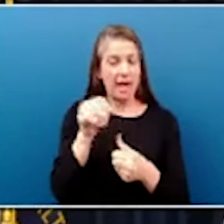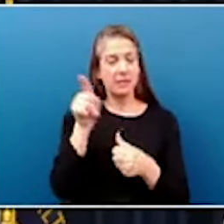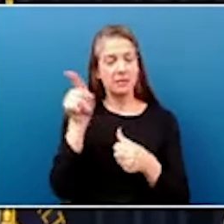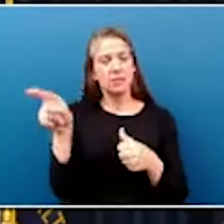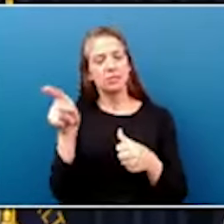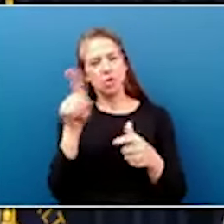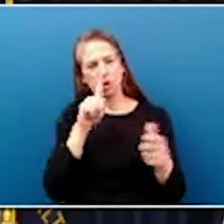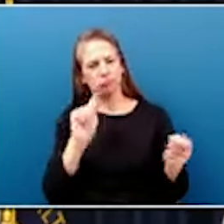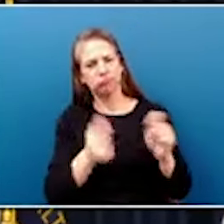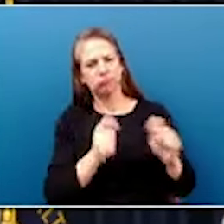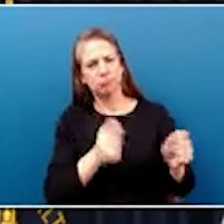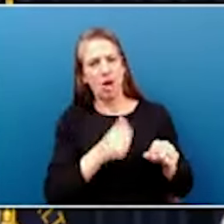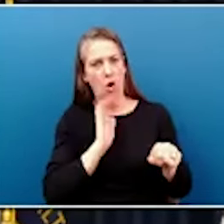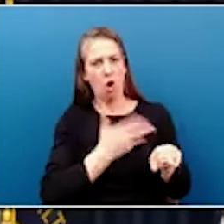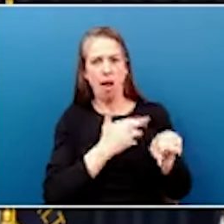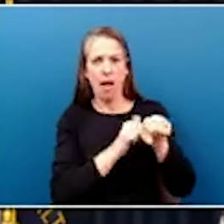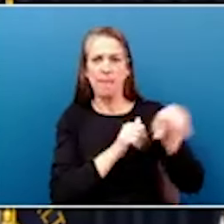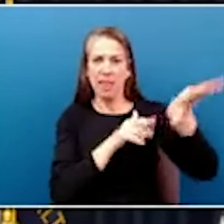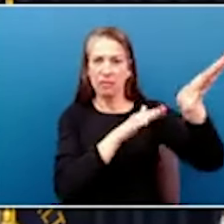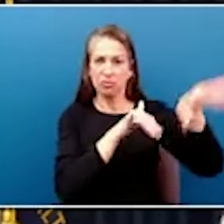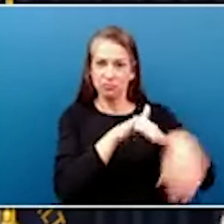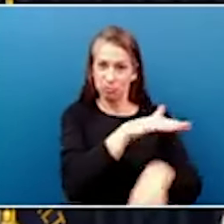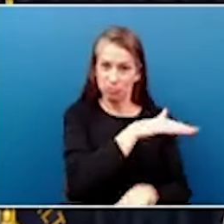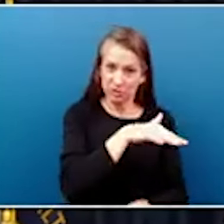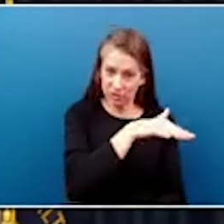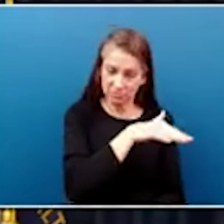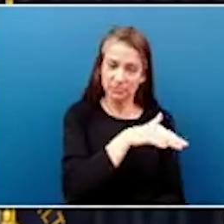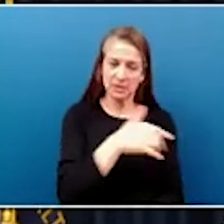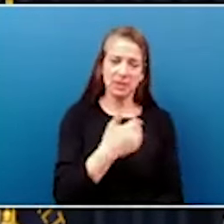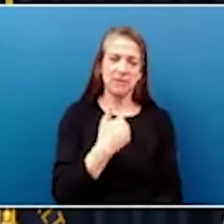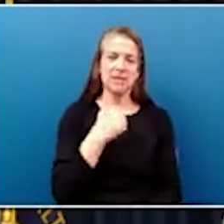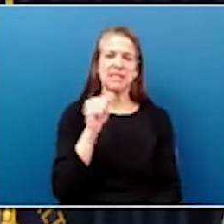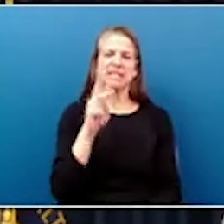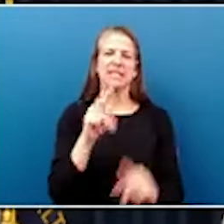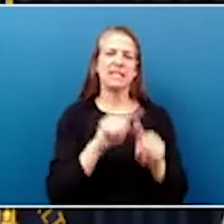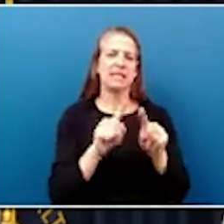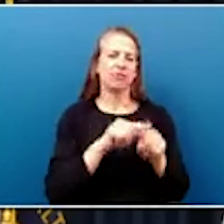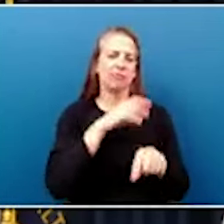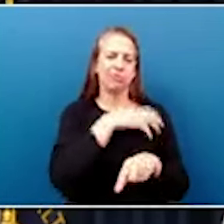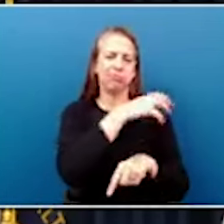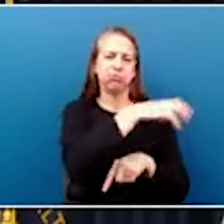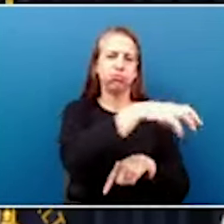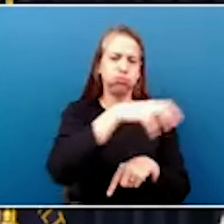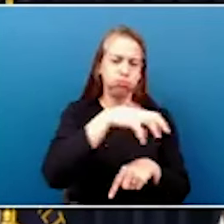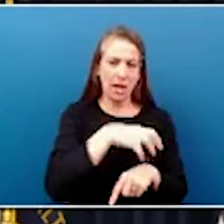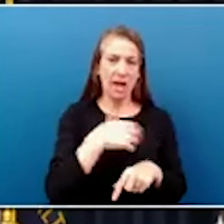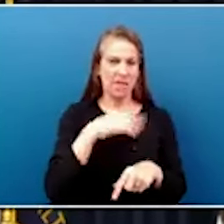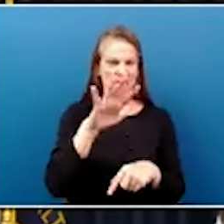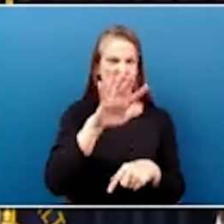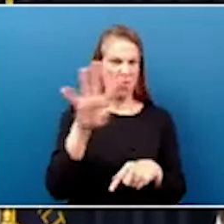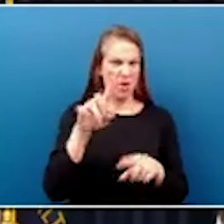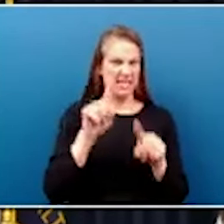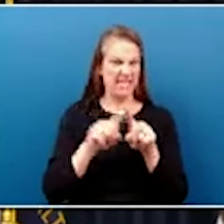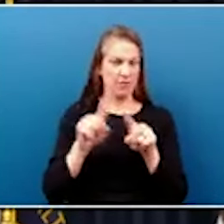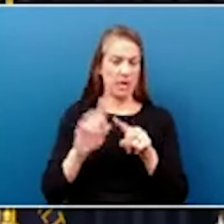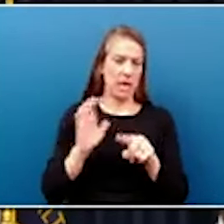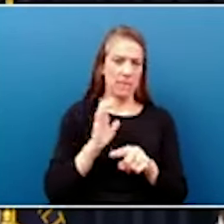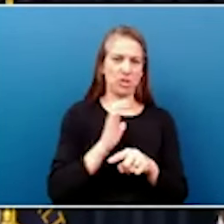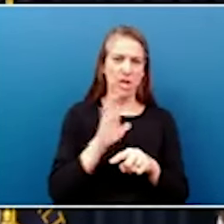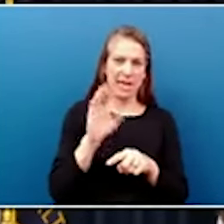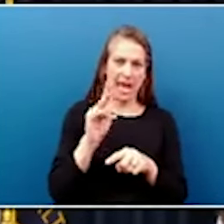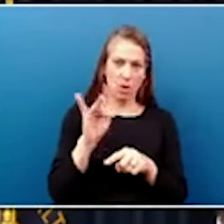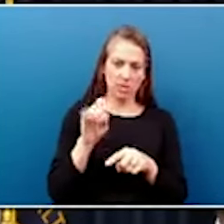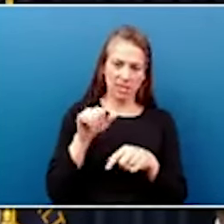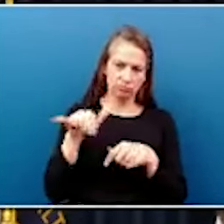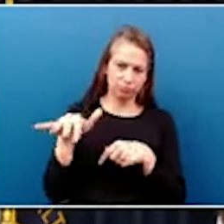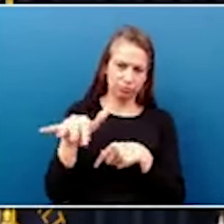one of Kentucky's six regional innovation hubs that represents 54 Appalachian Regional Commission counties to ensure that